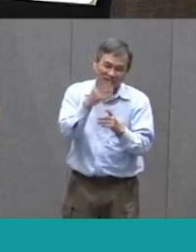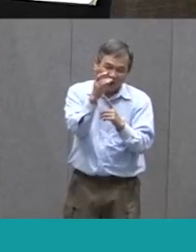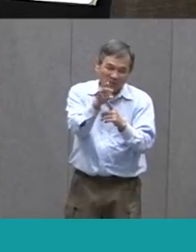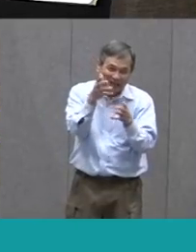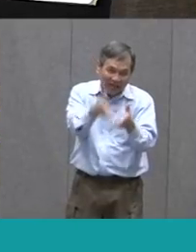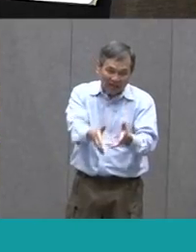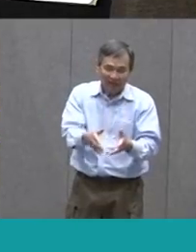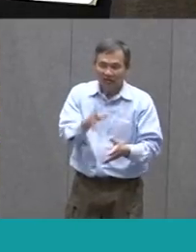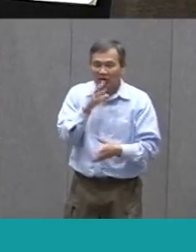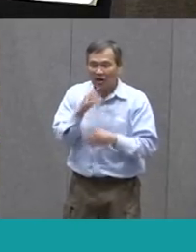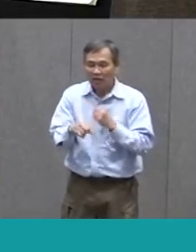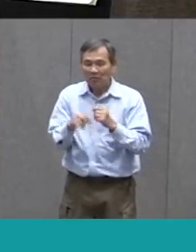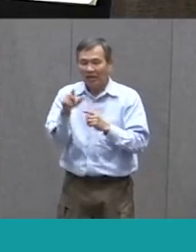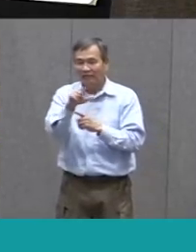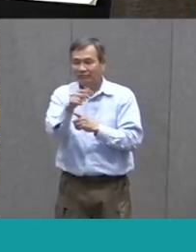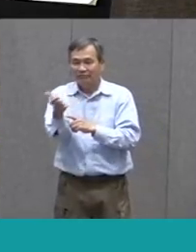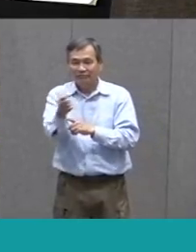Left